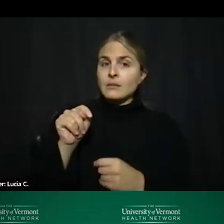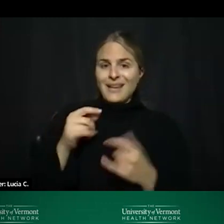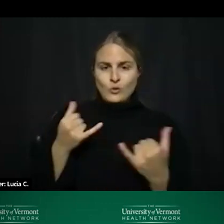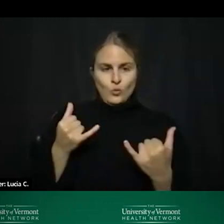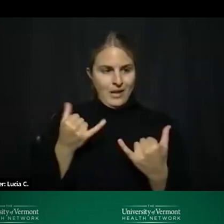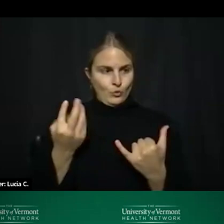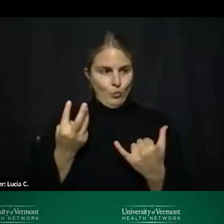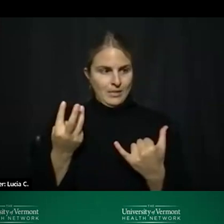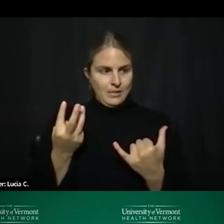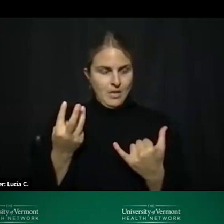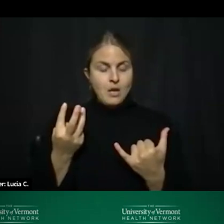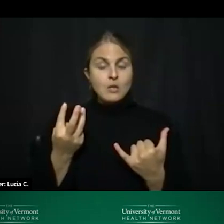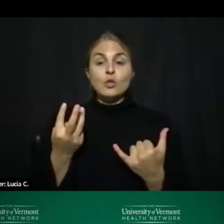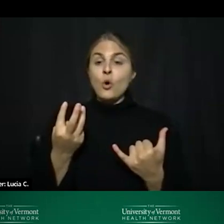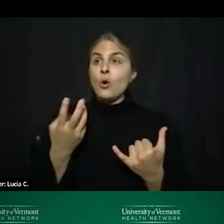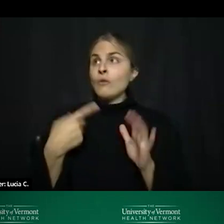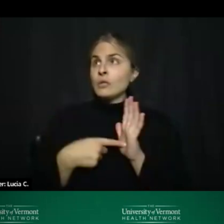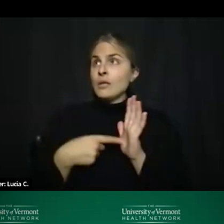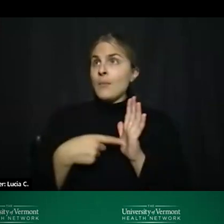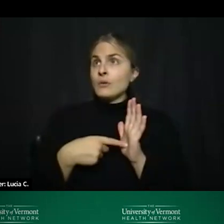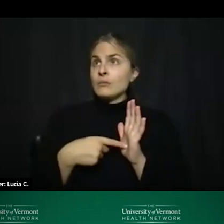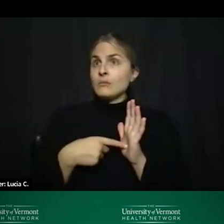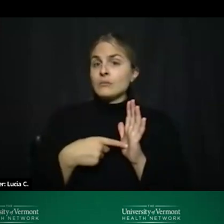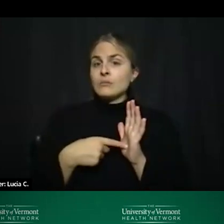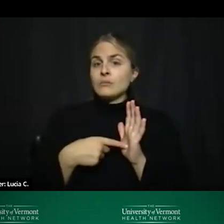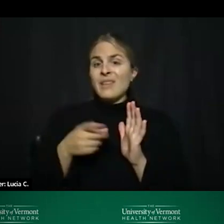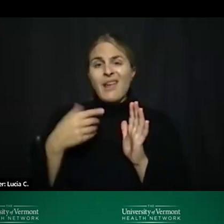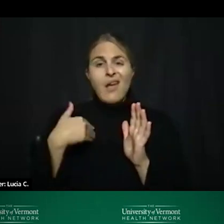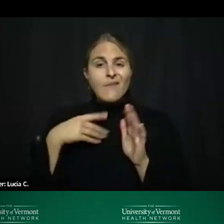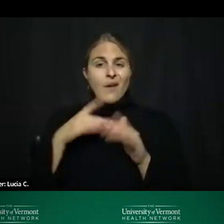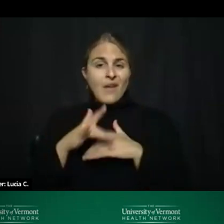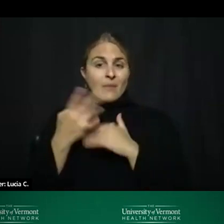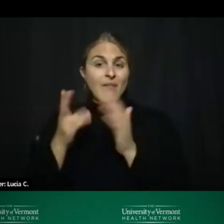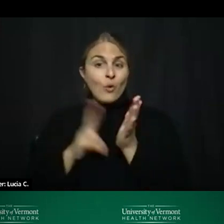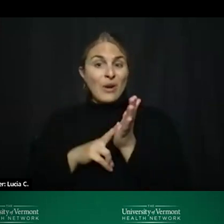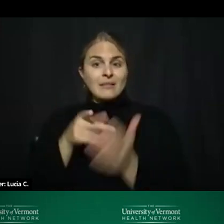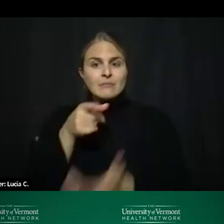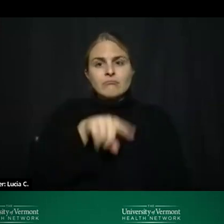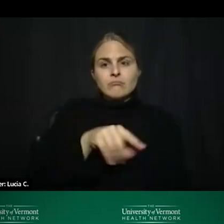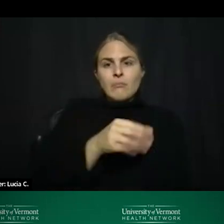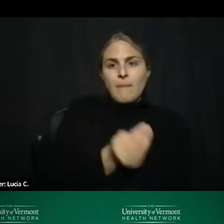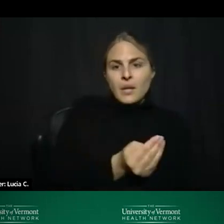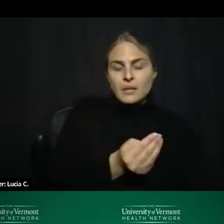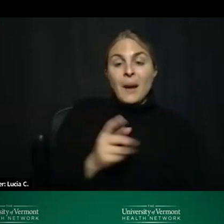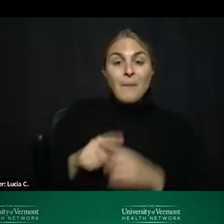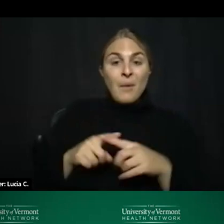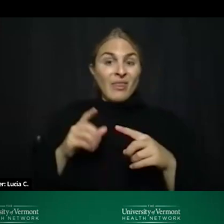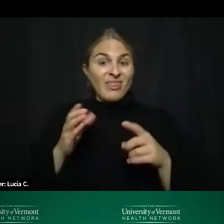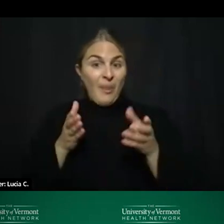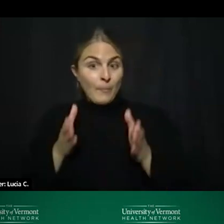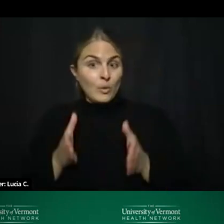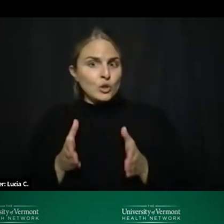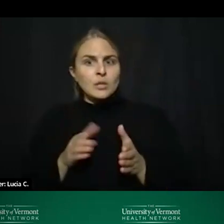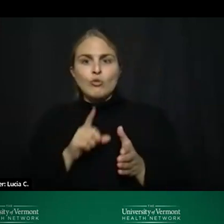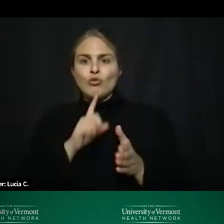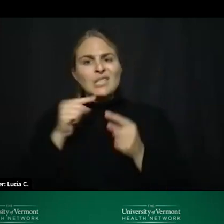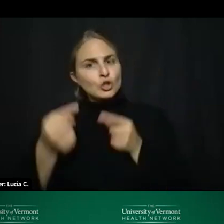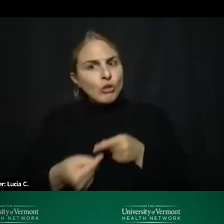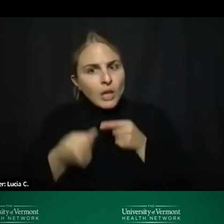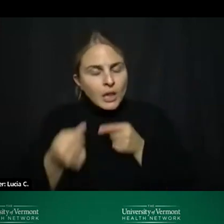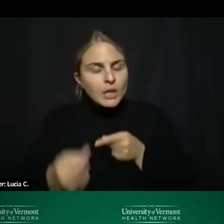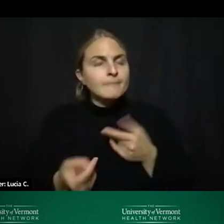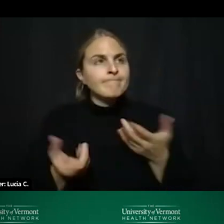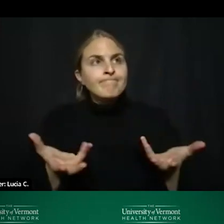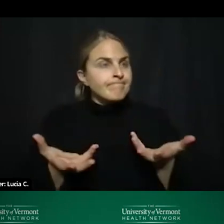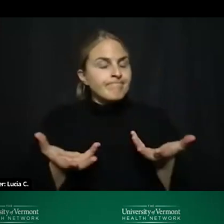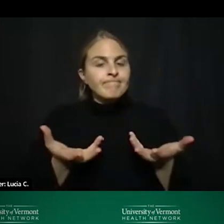wednesday maybe they have availability for an intake on monday but the guest is really having a hard time and it